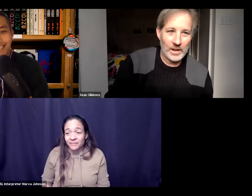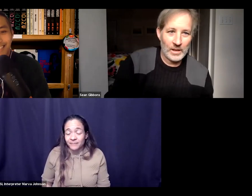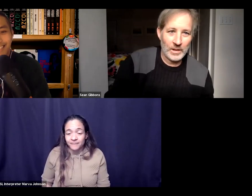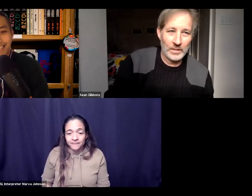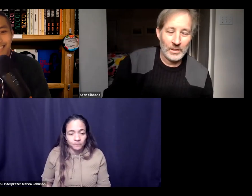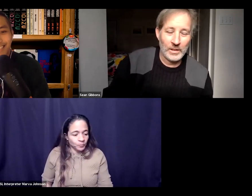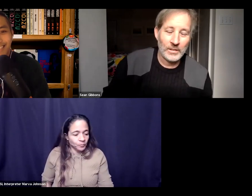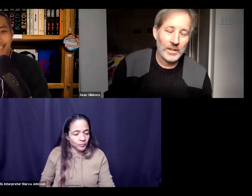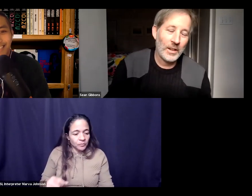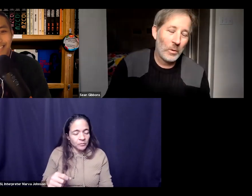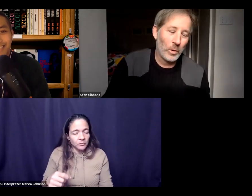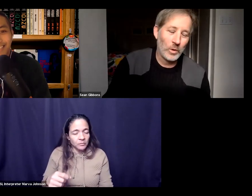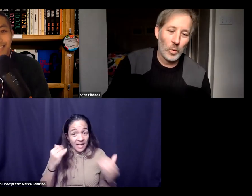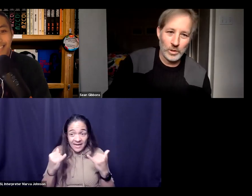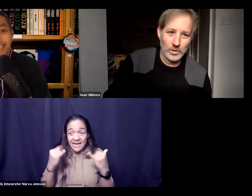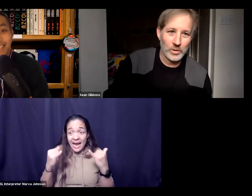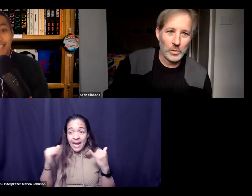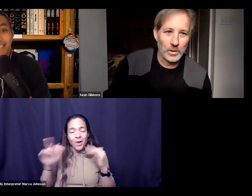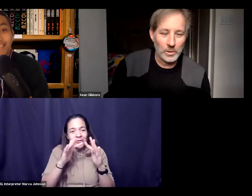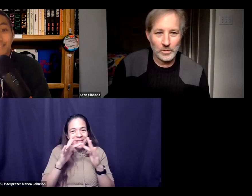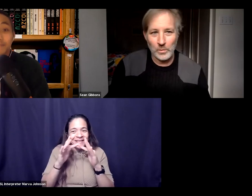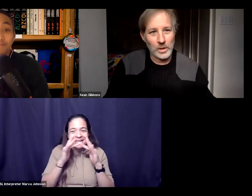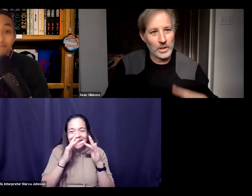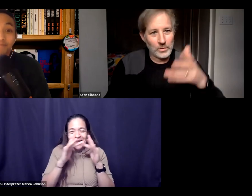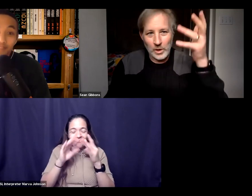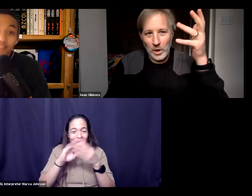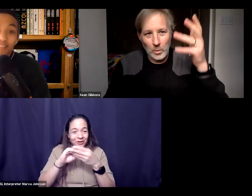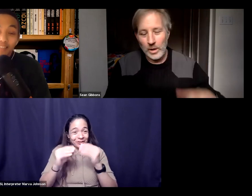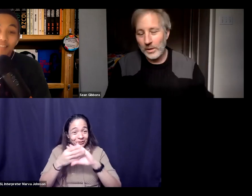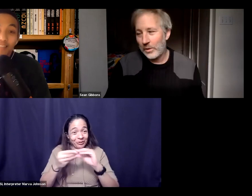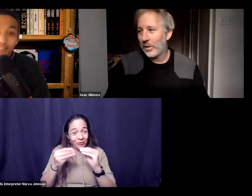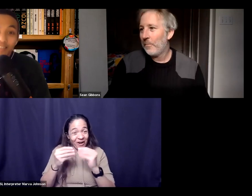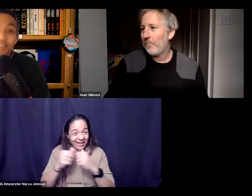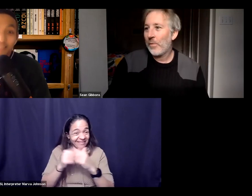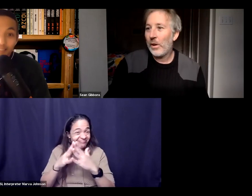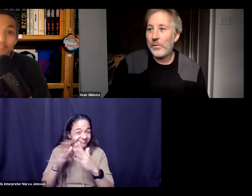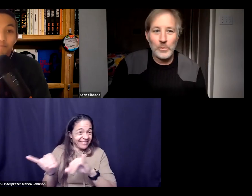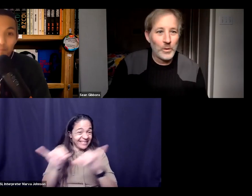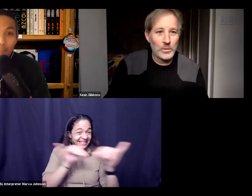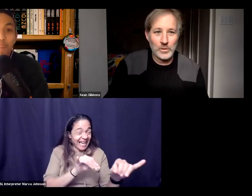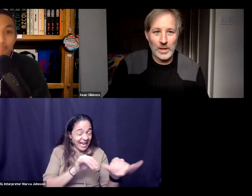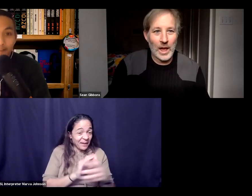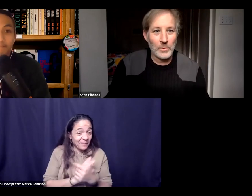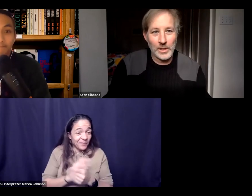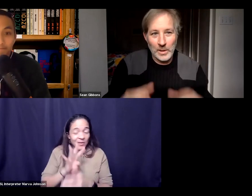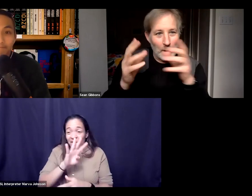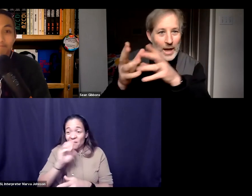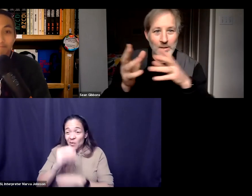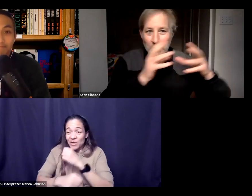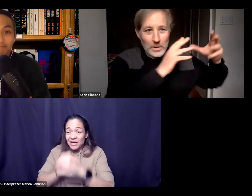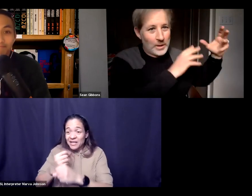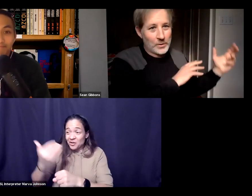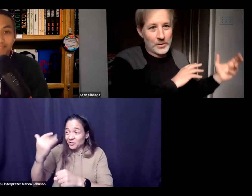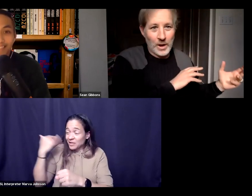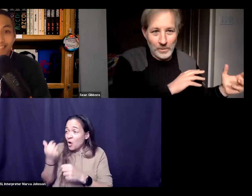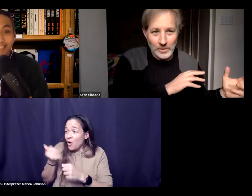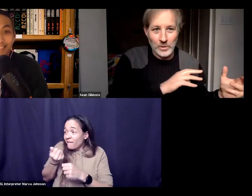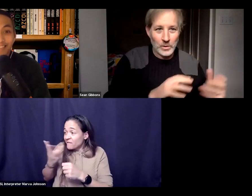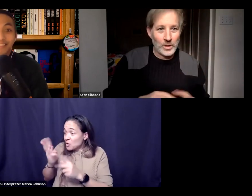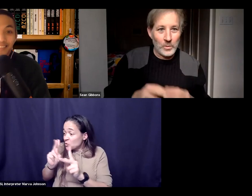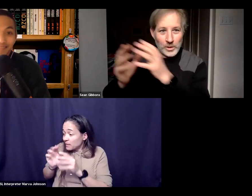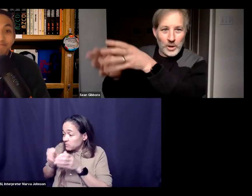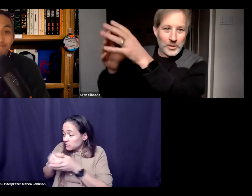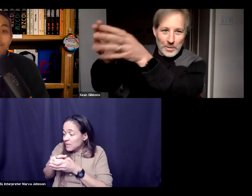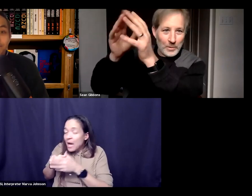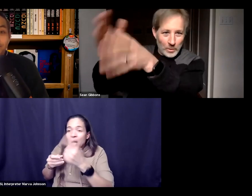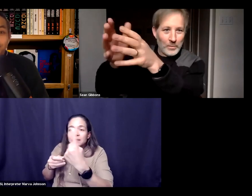of that in the net in the uh in the network's origin story which 40 years ago was a few folks gathering at the back of somebody else's conference